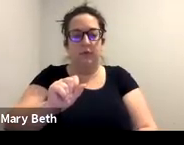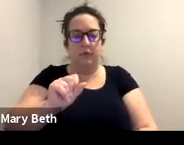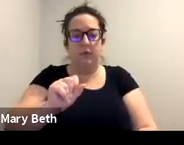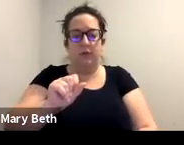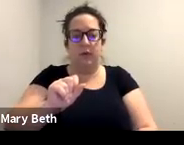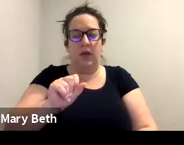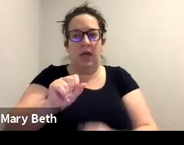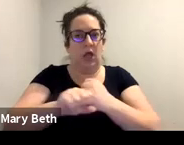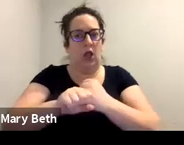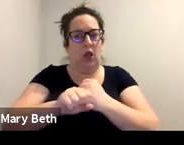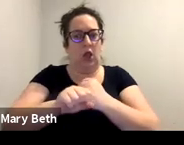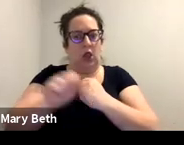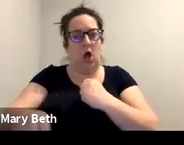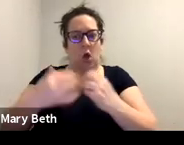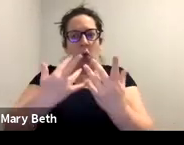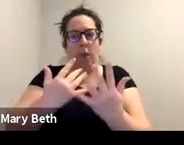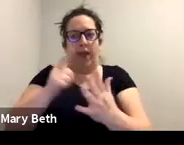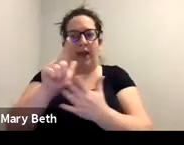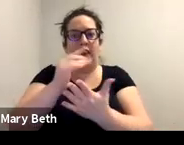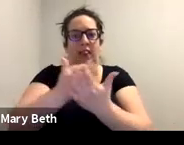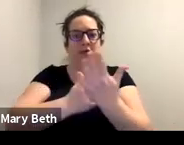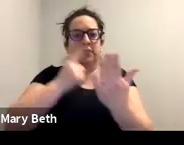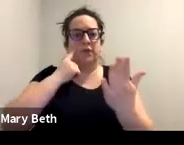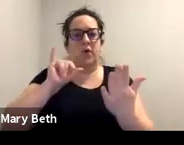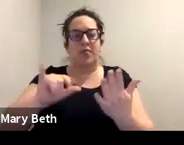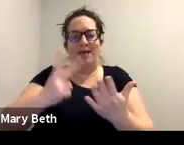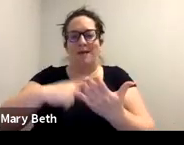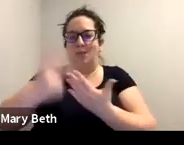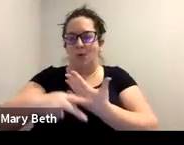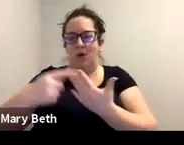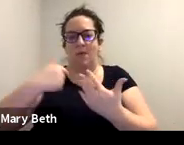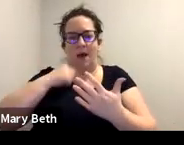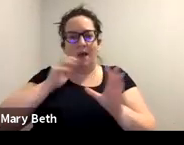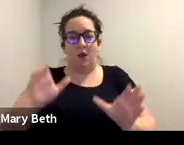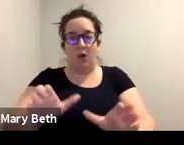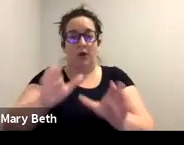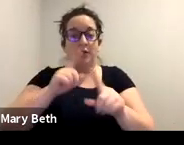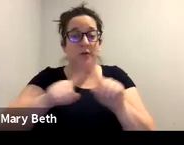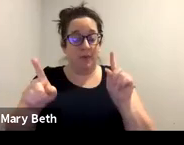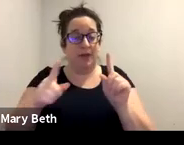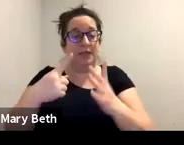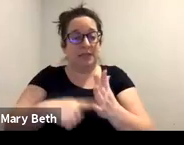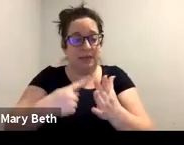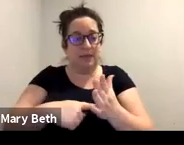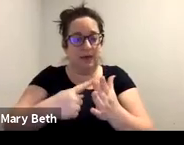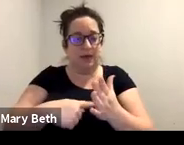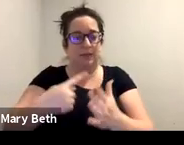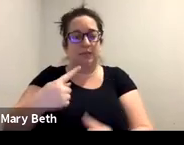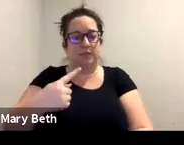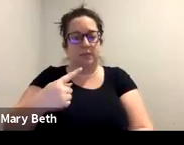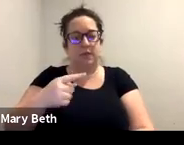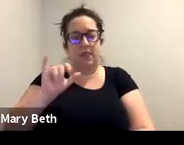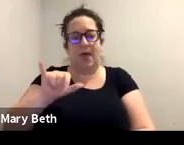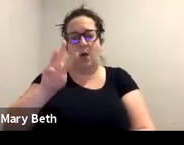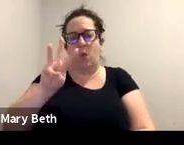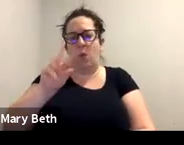pretty long. It's like a year or two years before you can get representation with an attorney, but sometimes, um, if